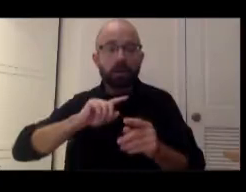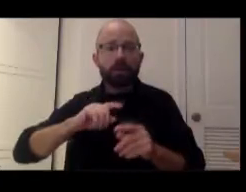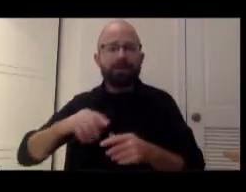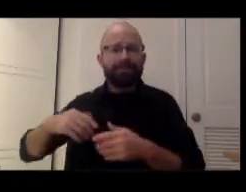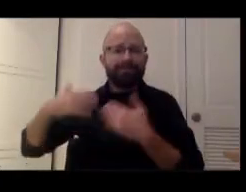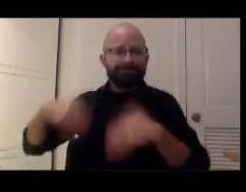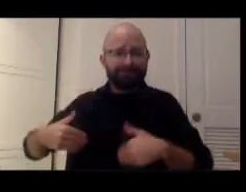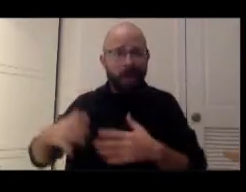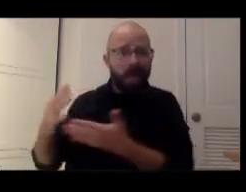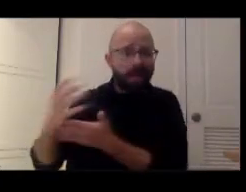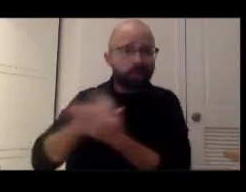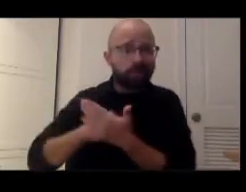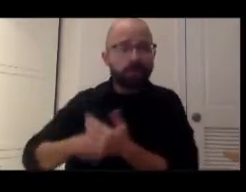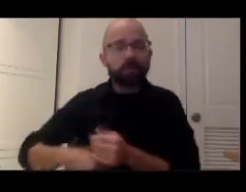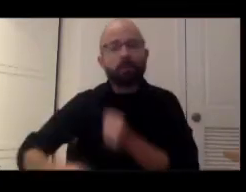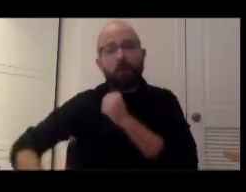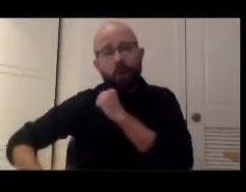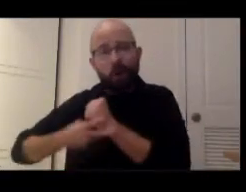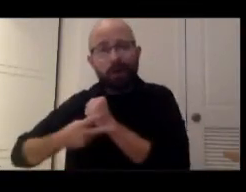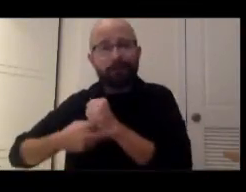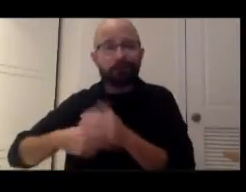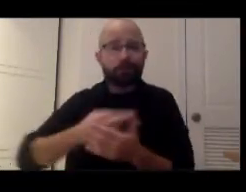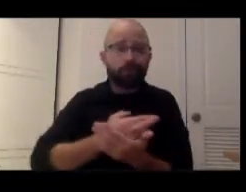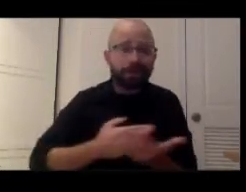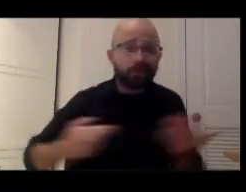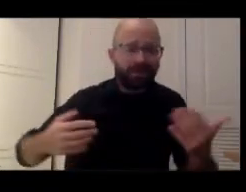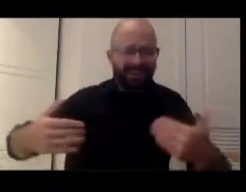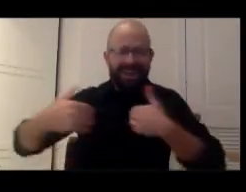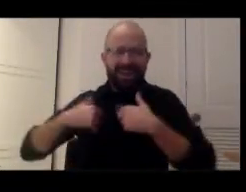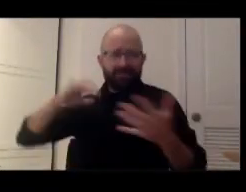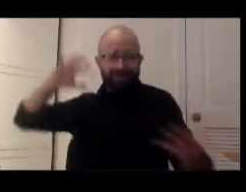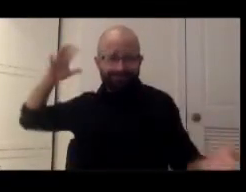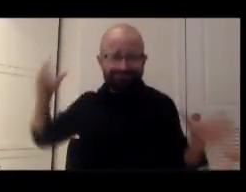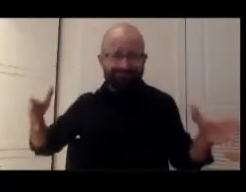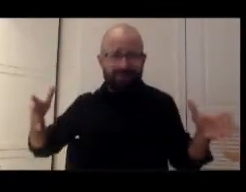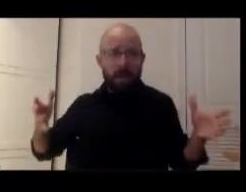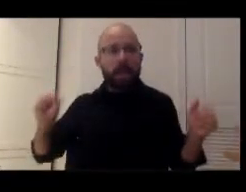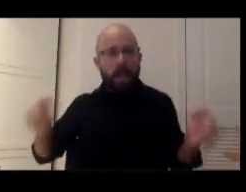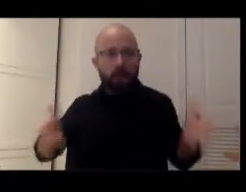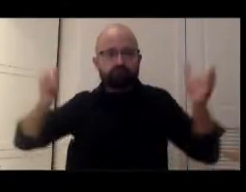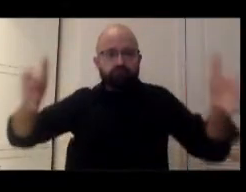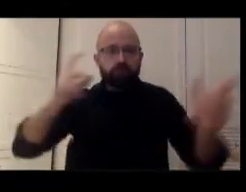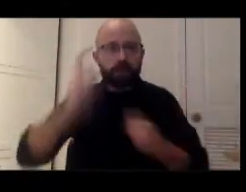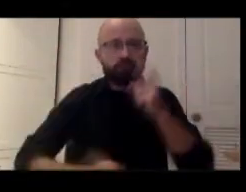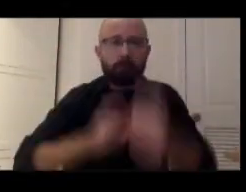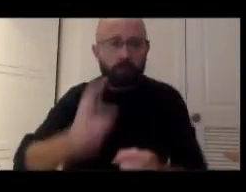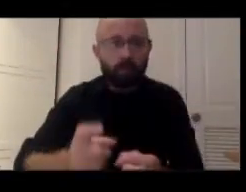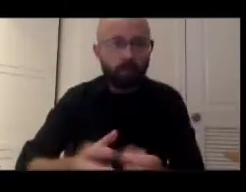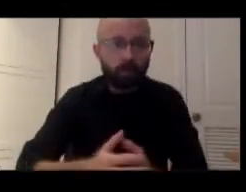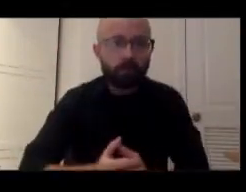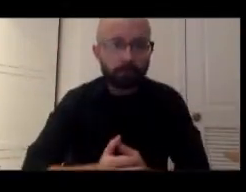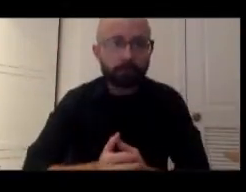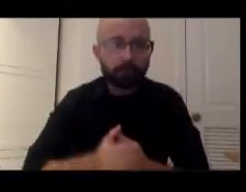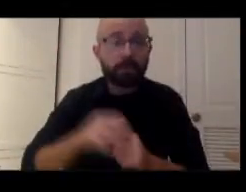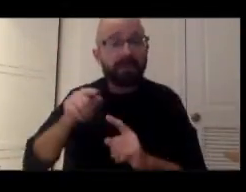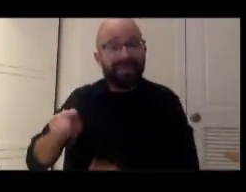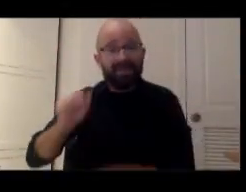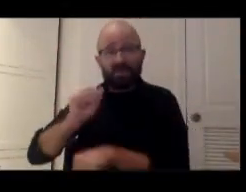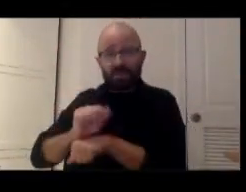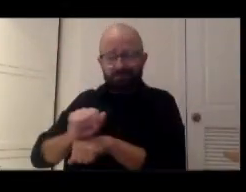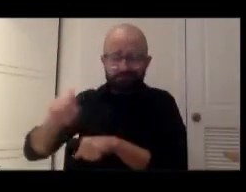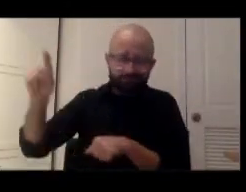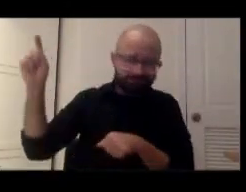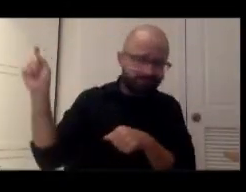archives, resources that we can bring to bear on this, but this work has to be done if it's going to have any